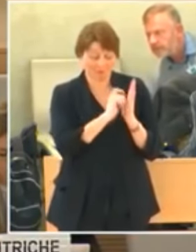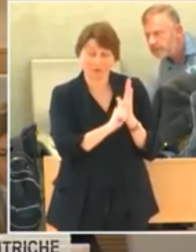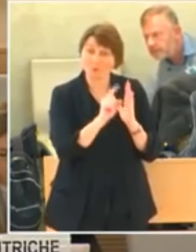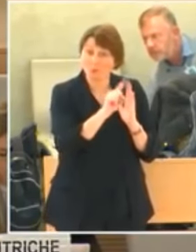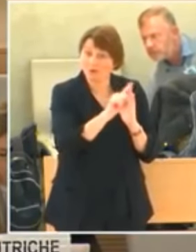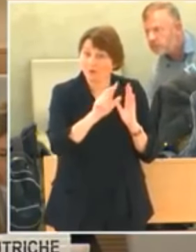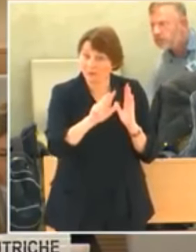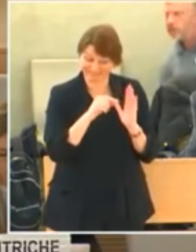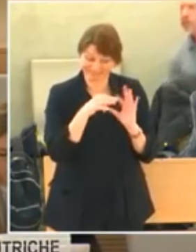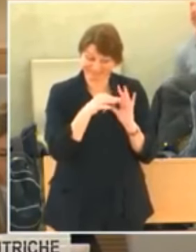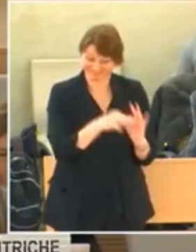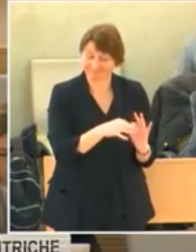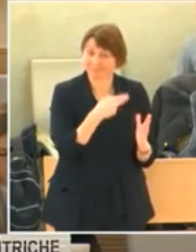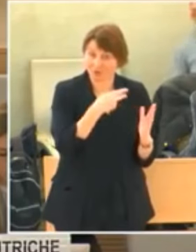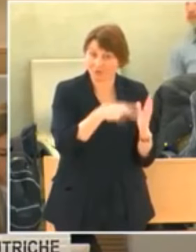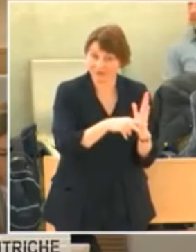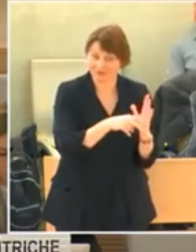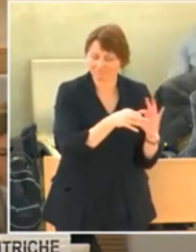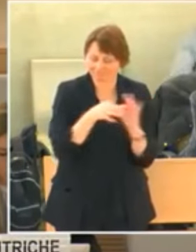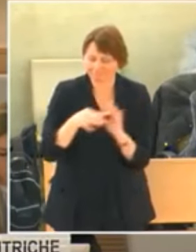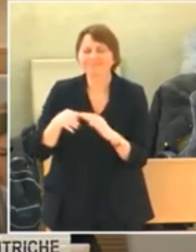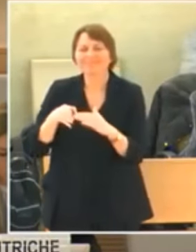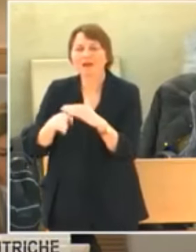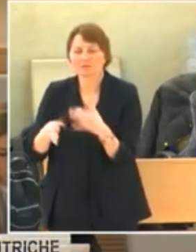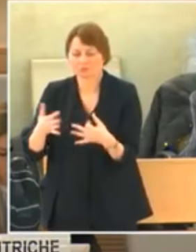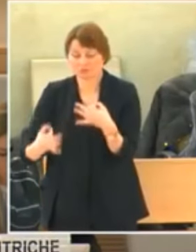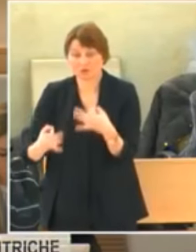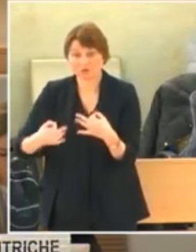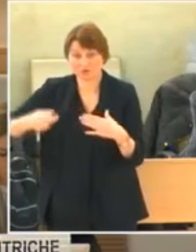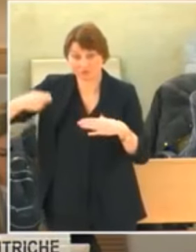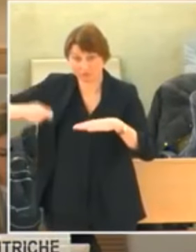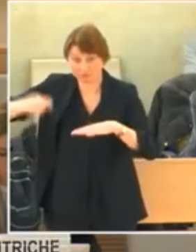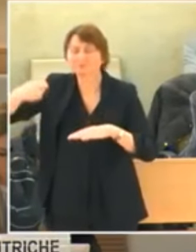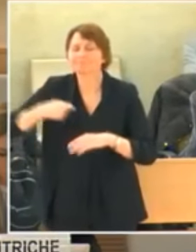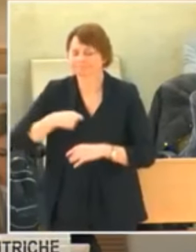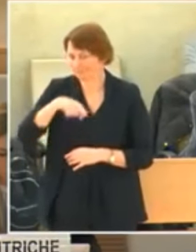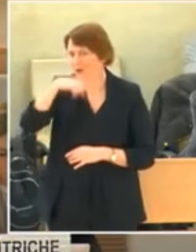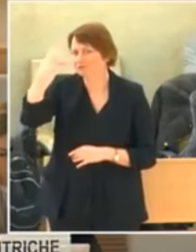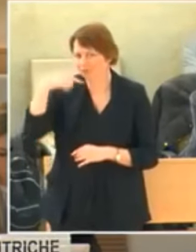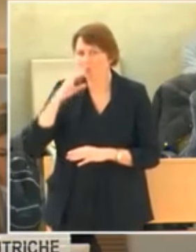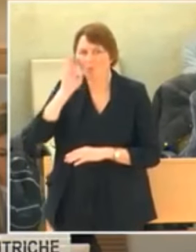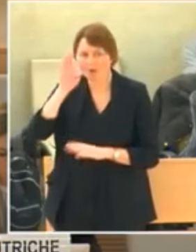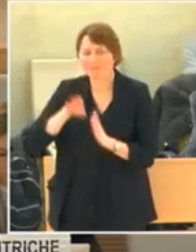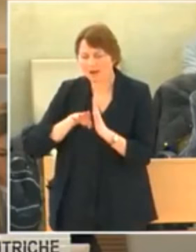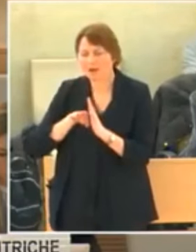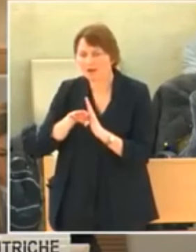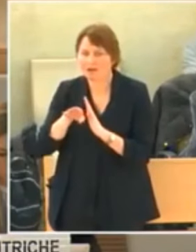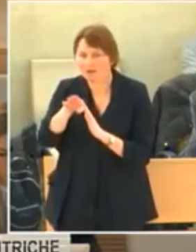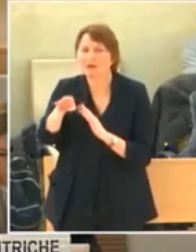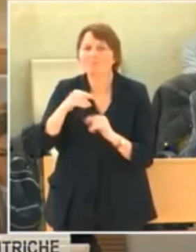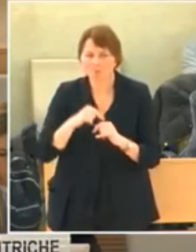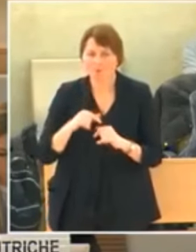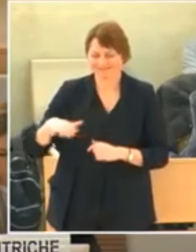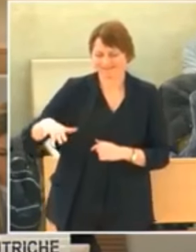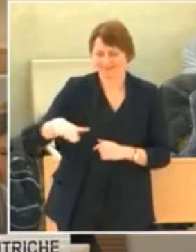on Access to Justice, Azerbaijan will continue further into implementation, development of international standards and national level